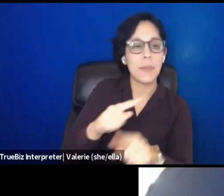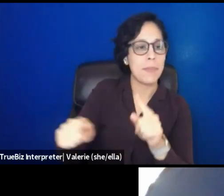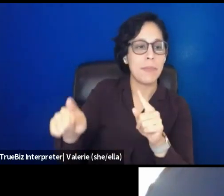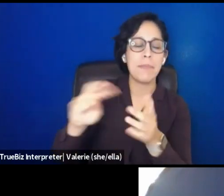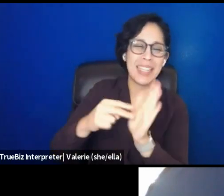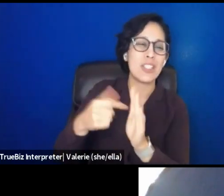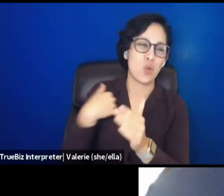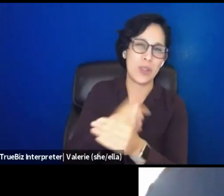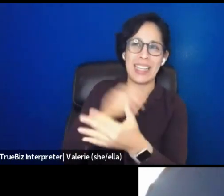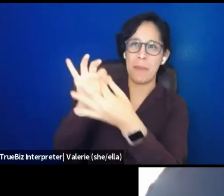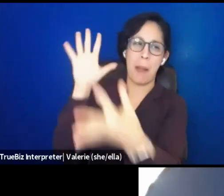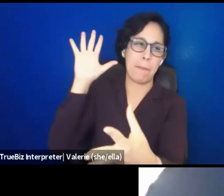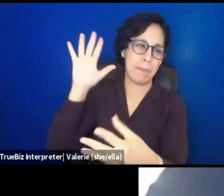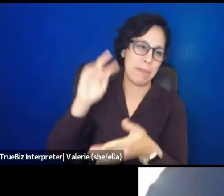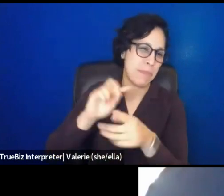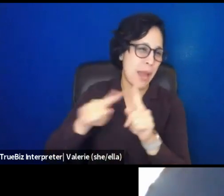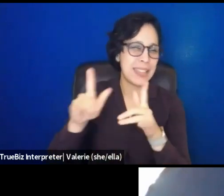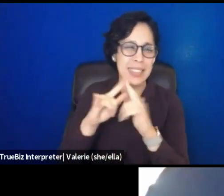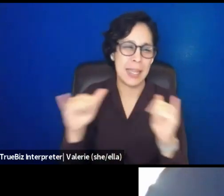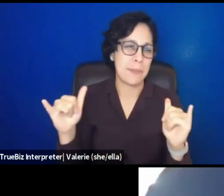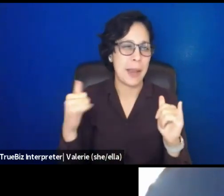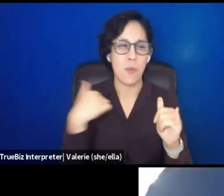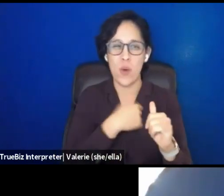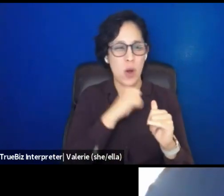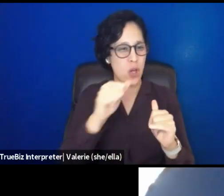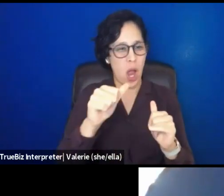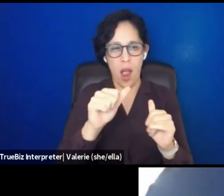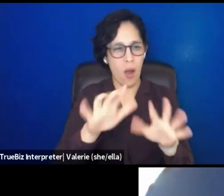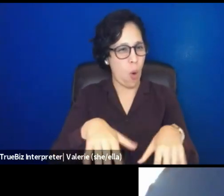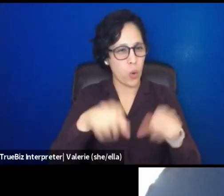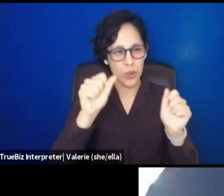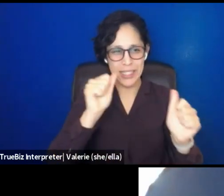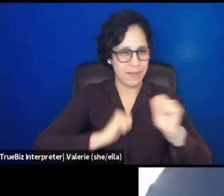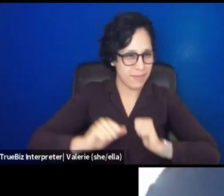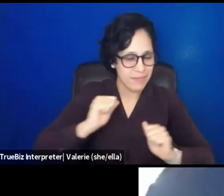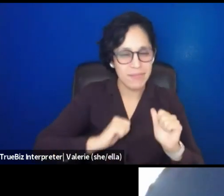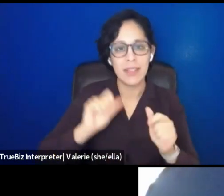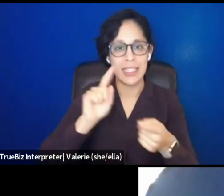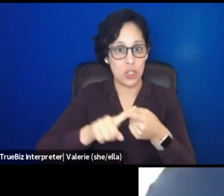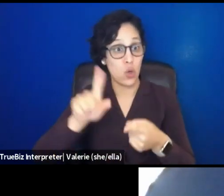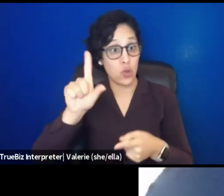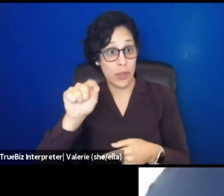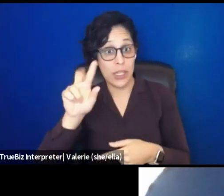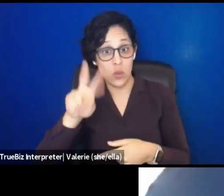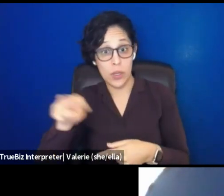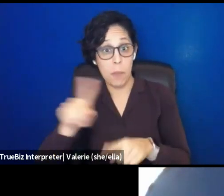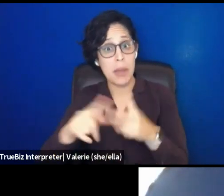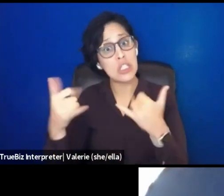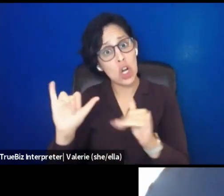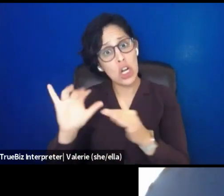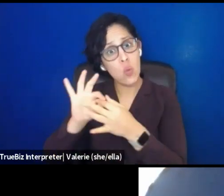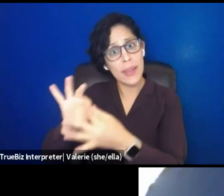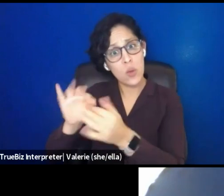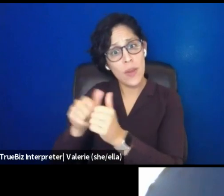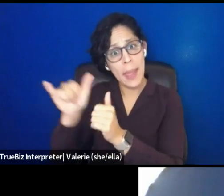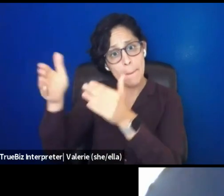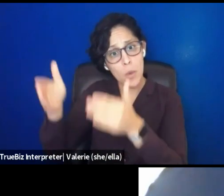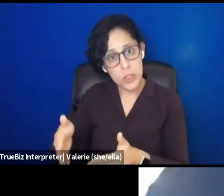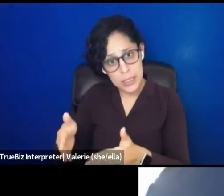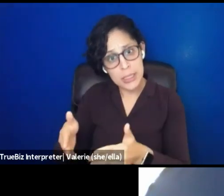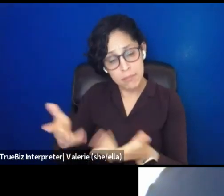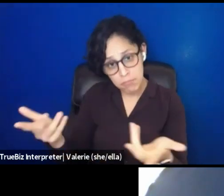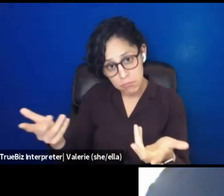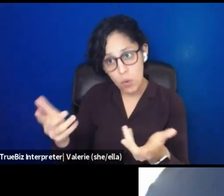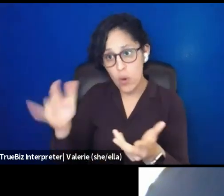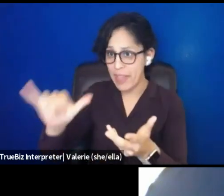so we haven't, we're not doing productions again until 2022, but it started a relationship with that funder. And that is